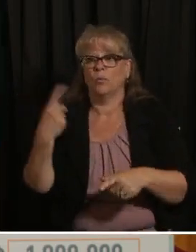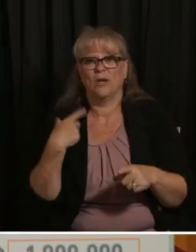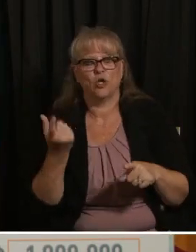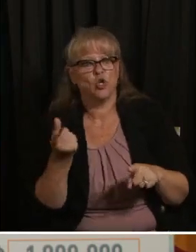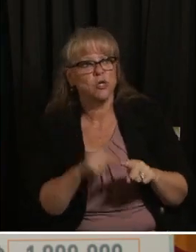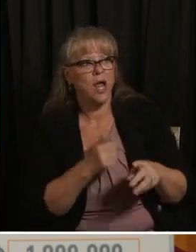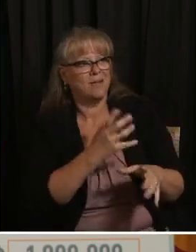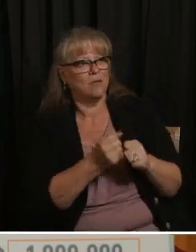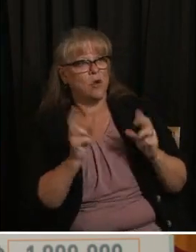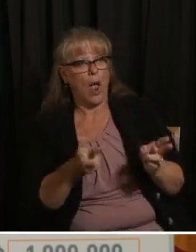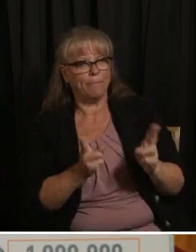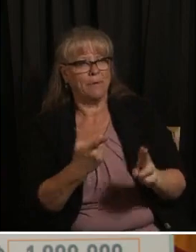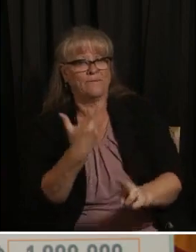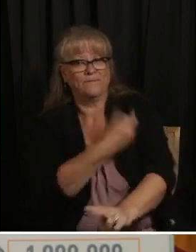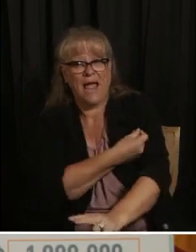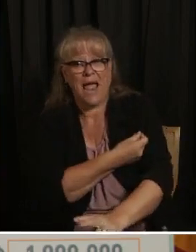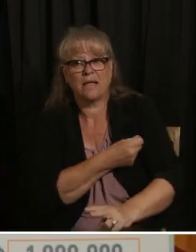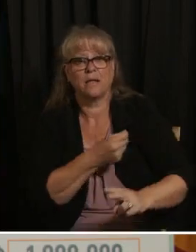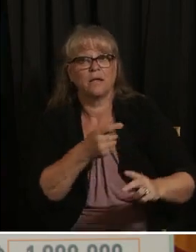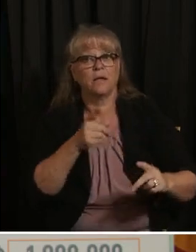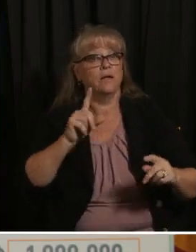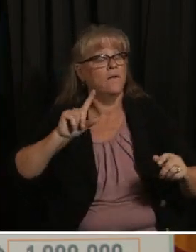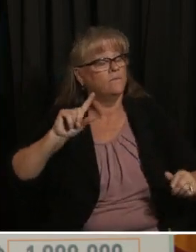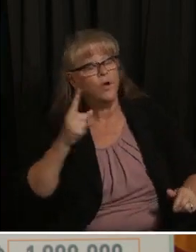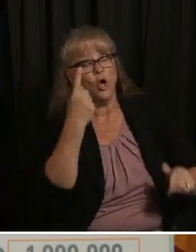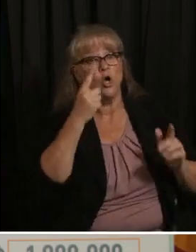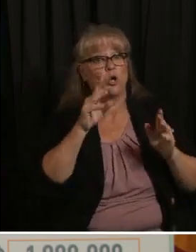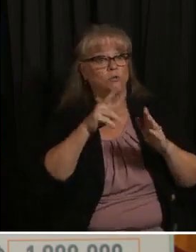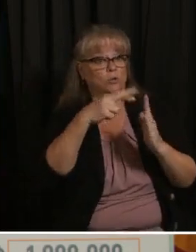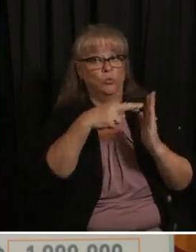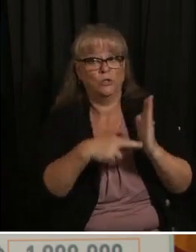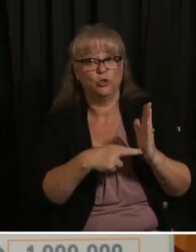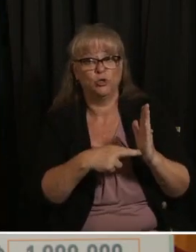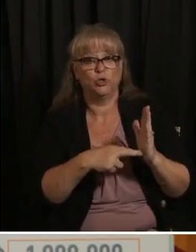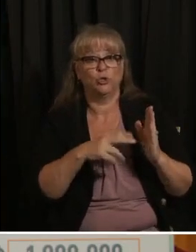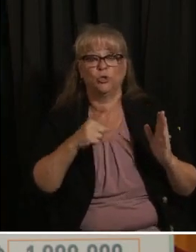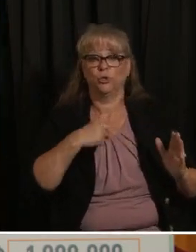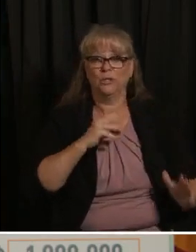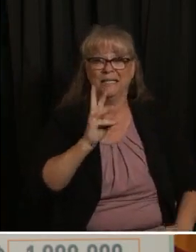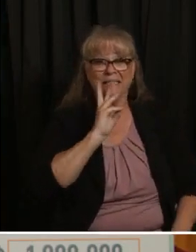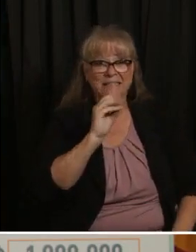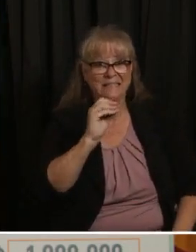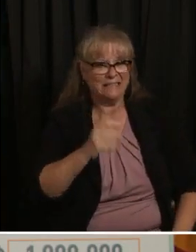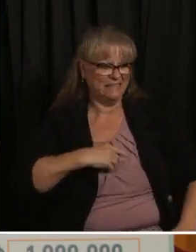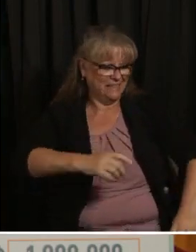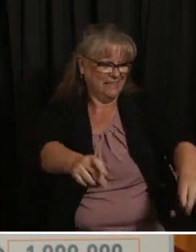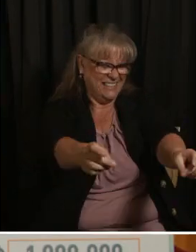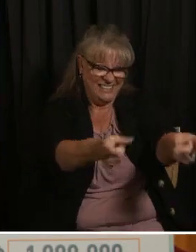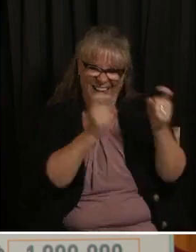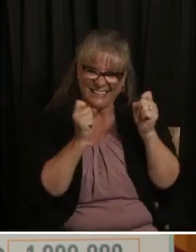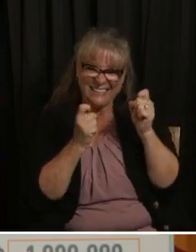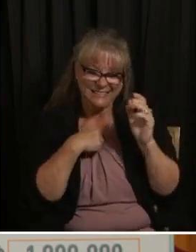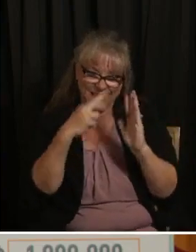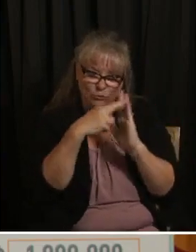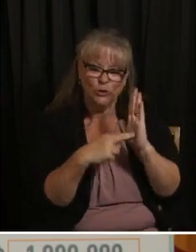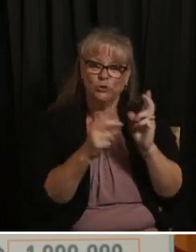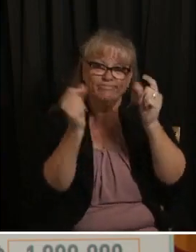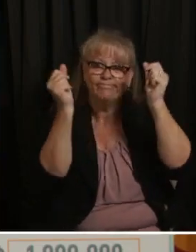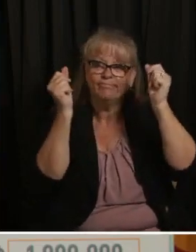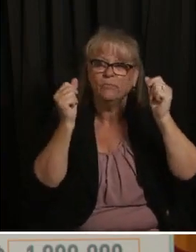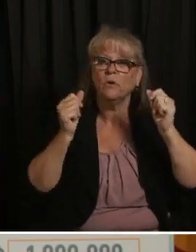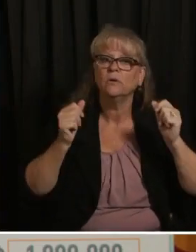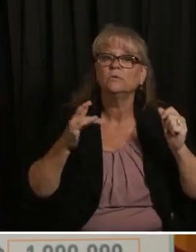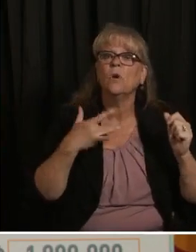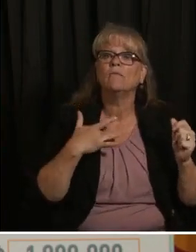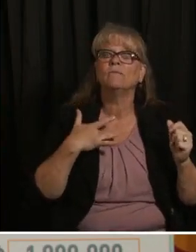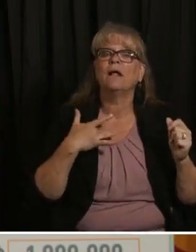first day that the 60 and older groups were eligible it's been a huge relief and